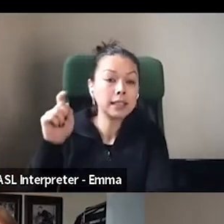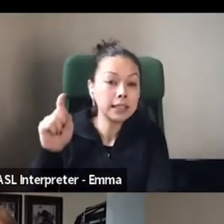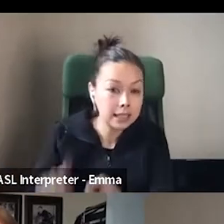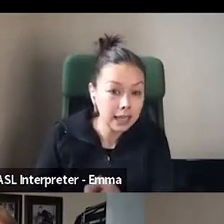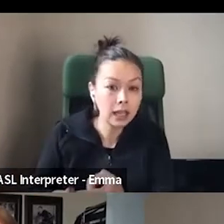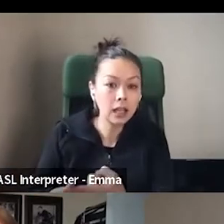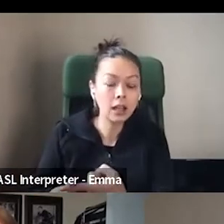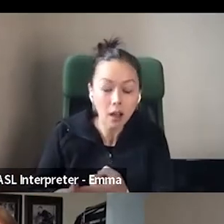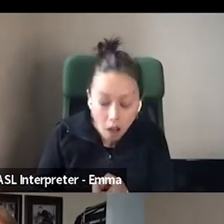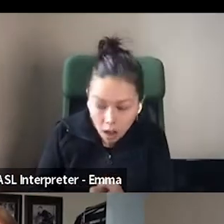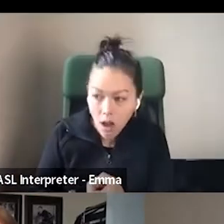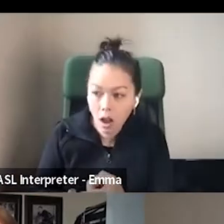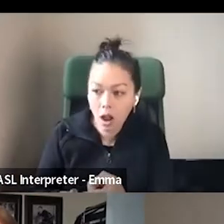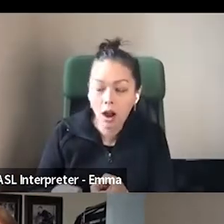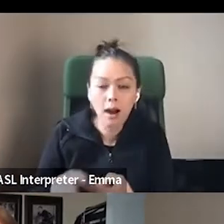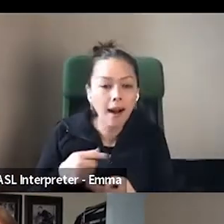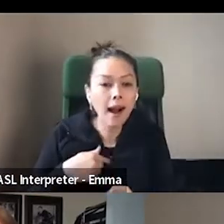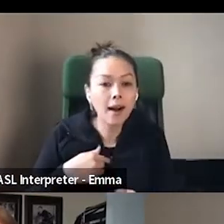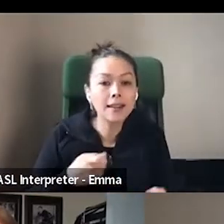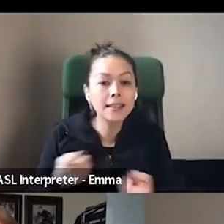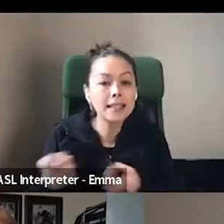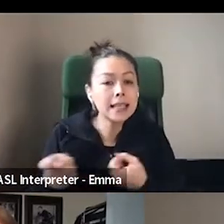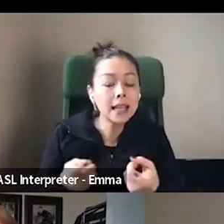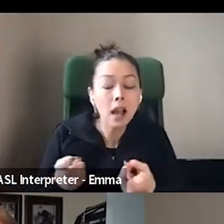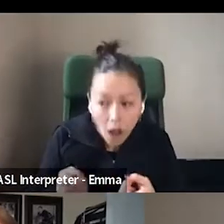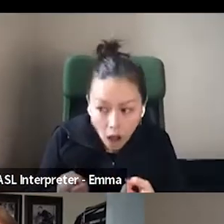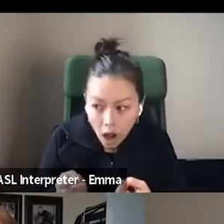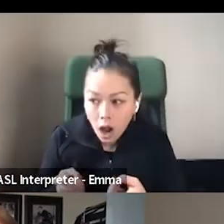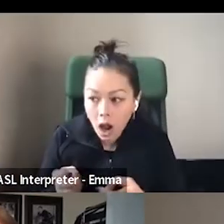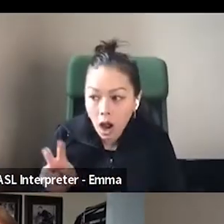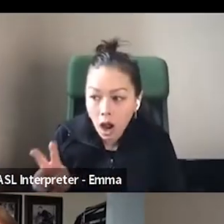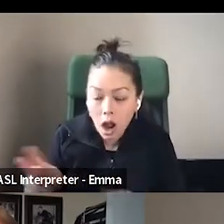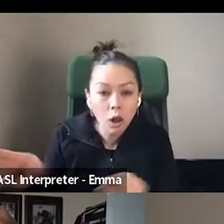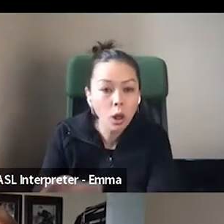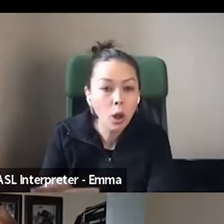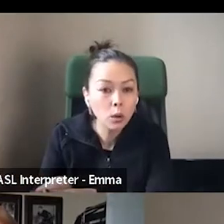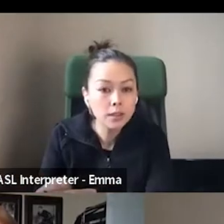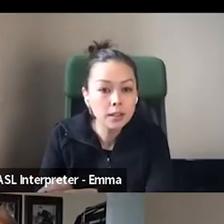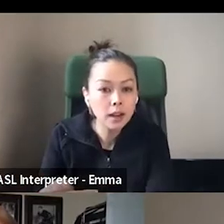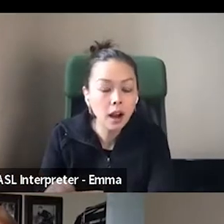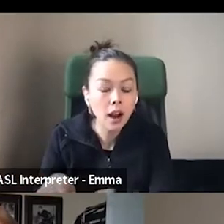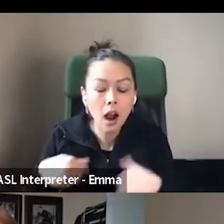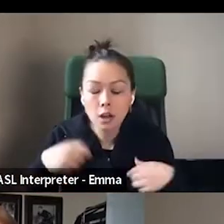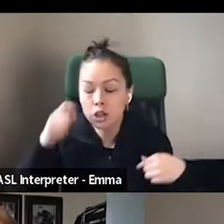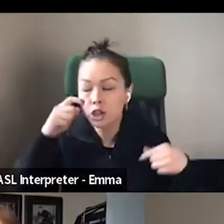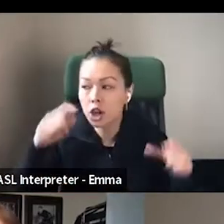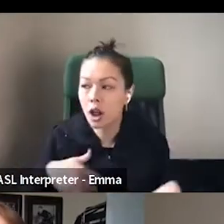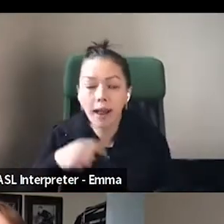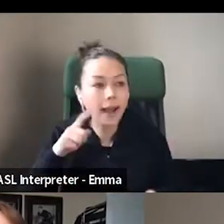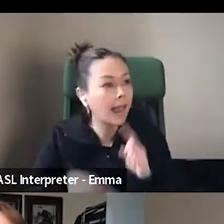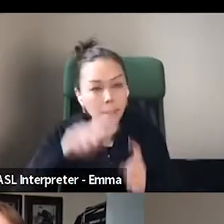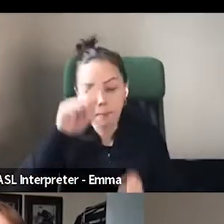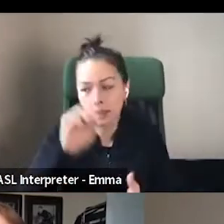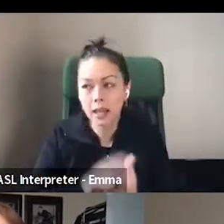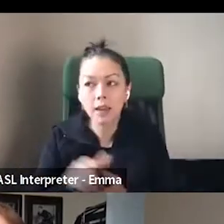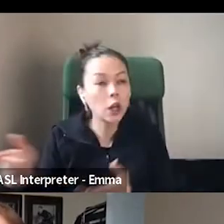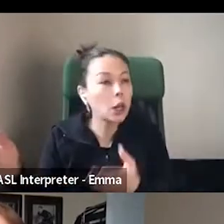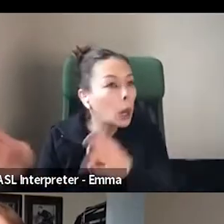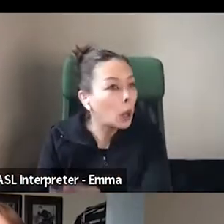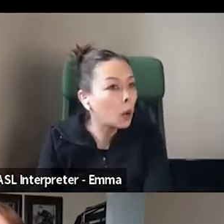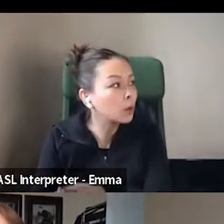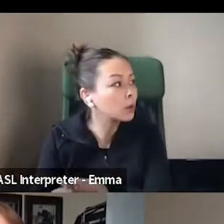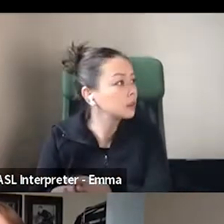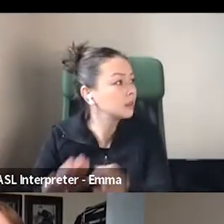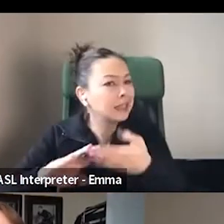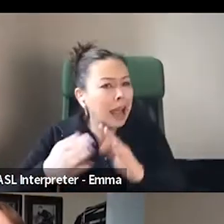can't believe we're not going to have a bookstore. You know, every town needs a bookstore. And she had said to me, you should open a